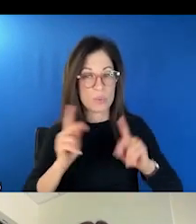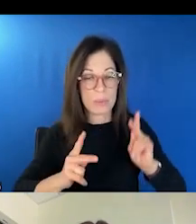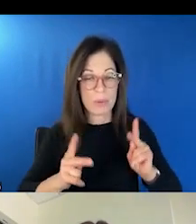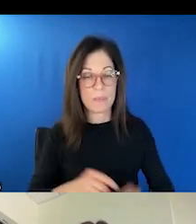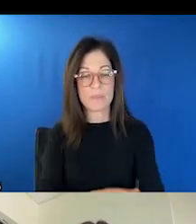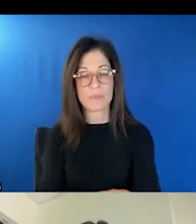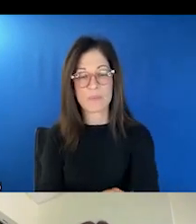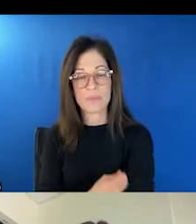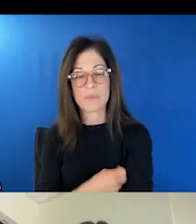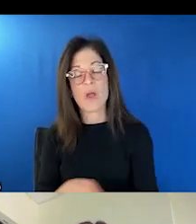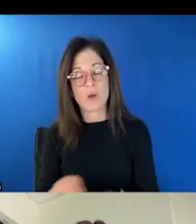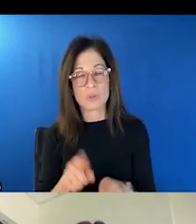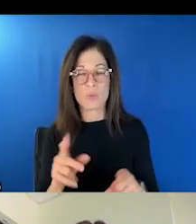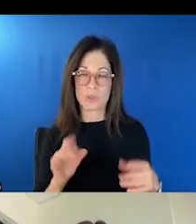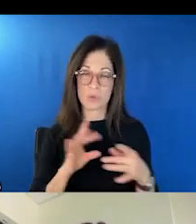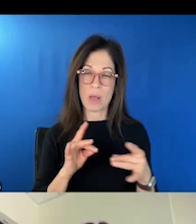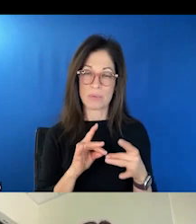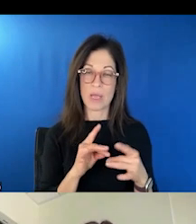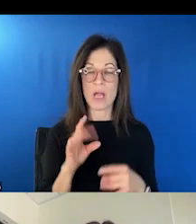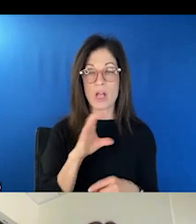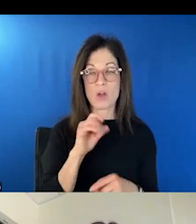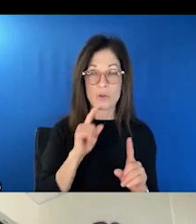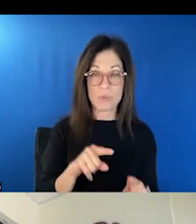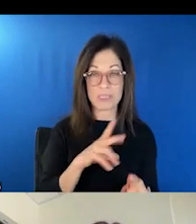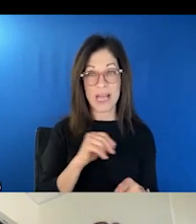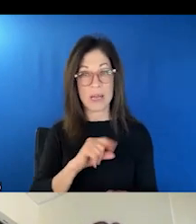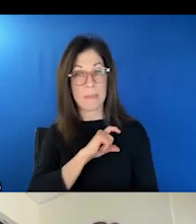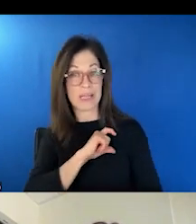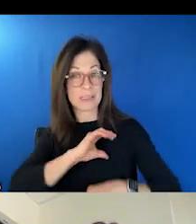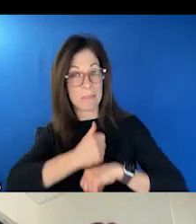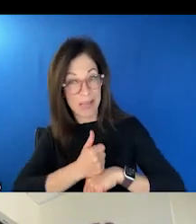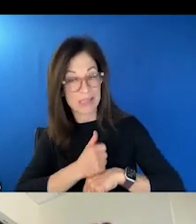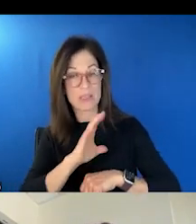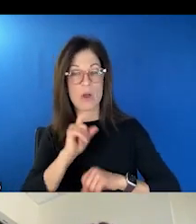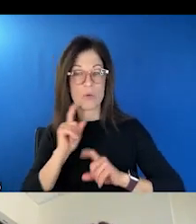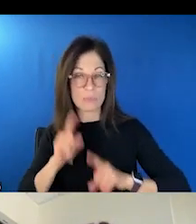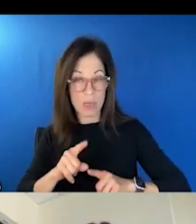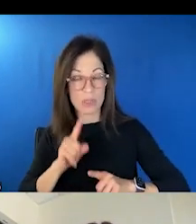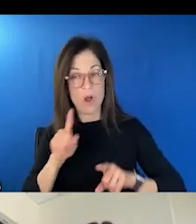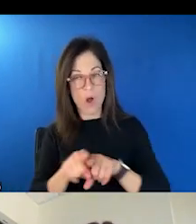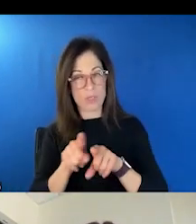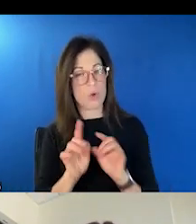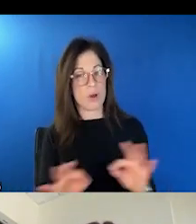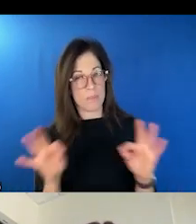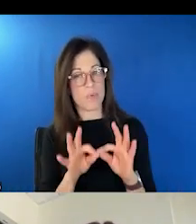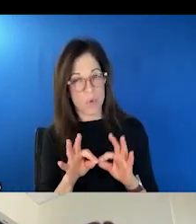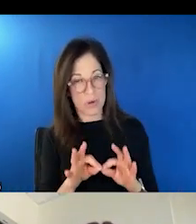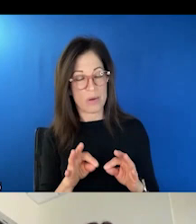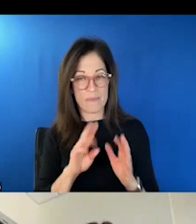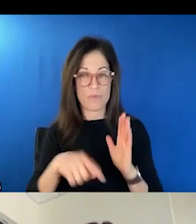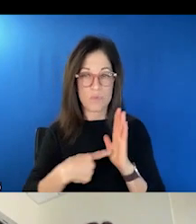co-response and even police-based co-response, they also play another really important valid role around follow-up care. And